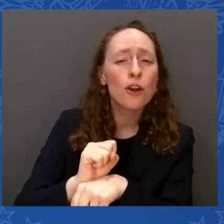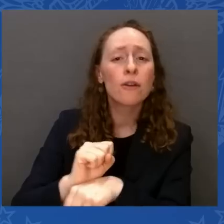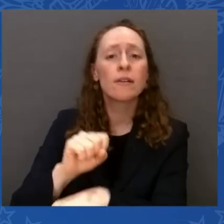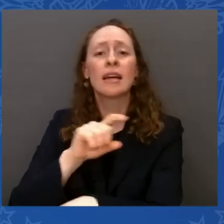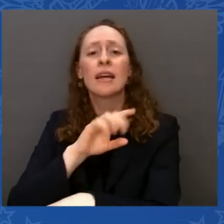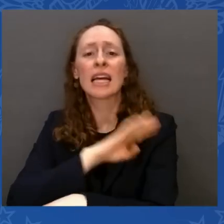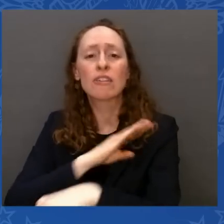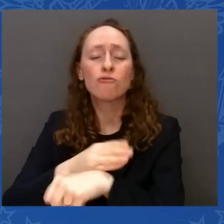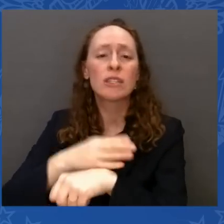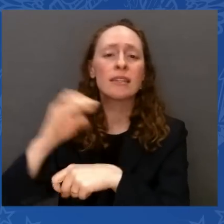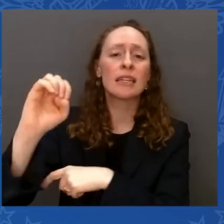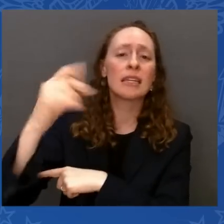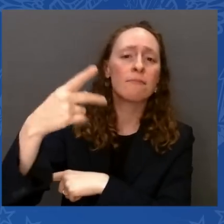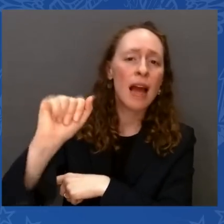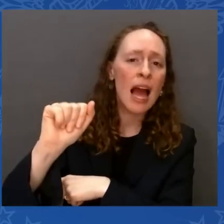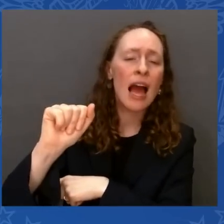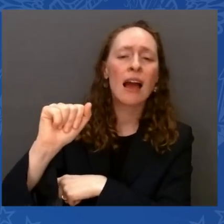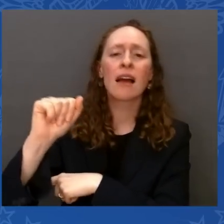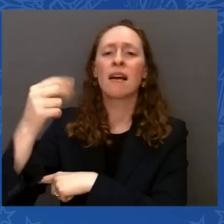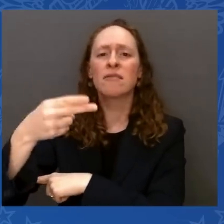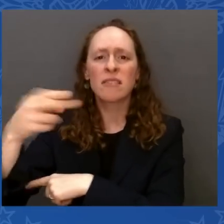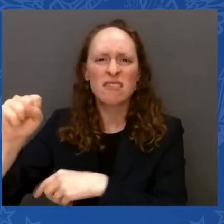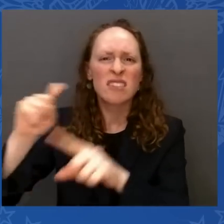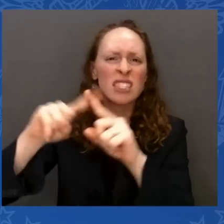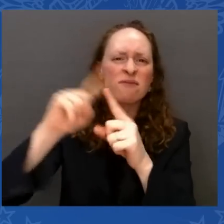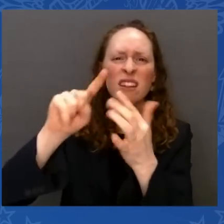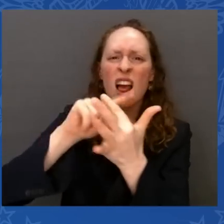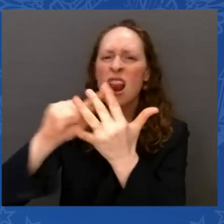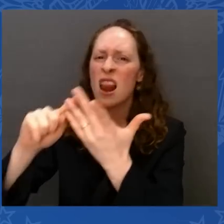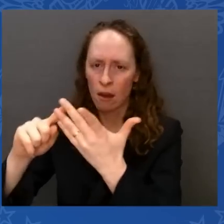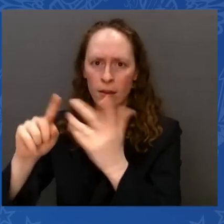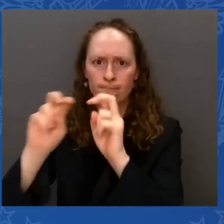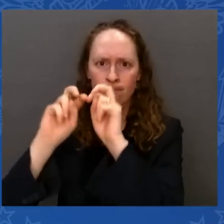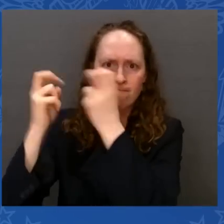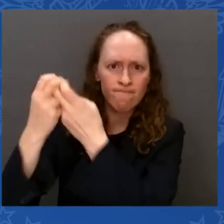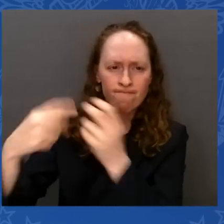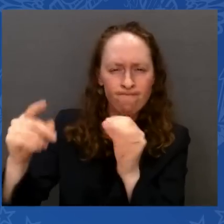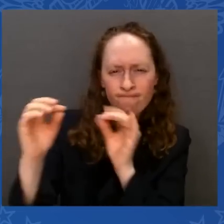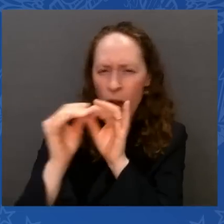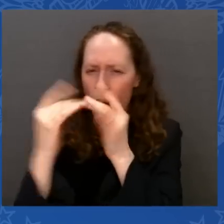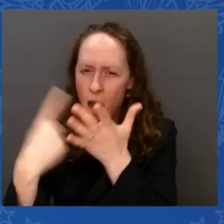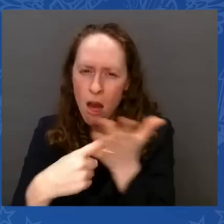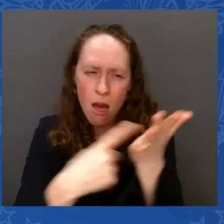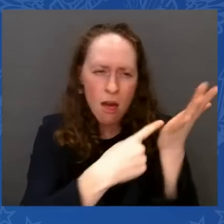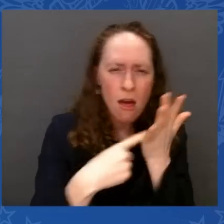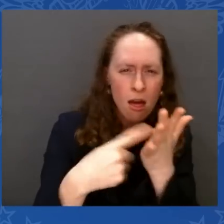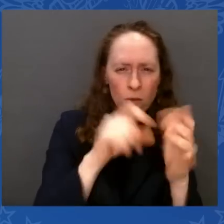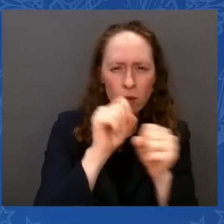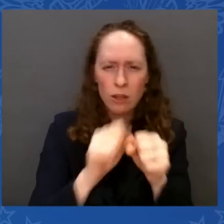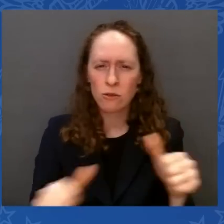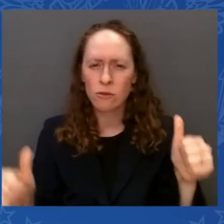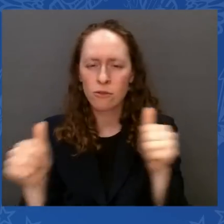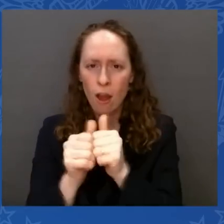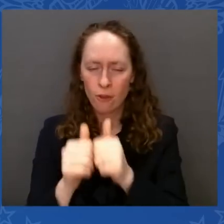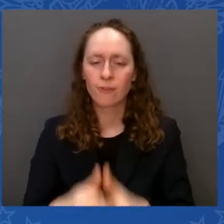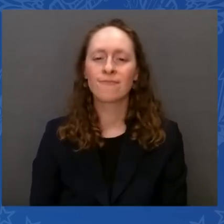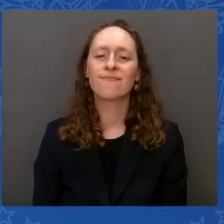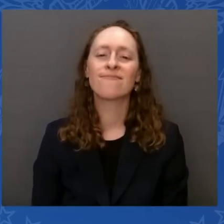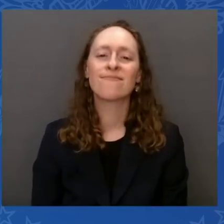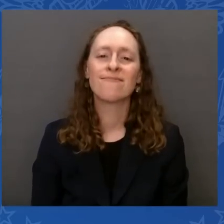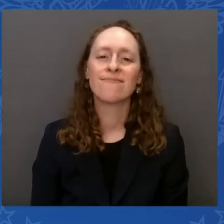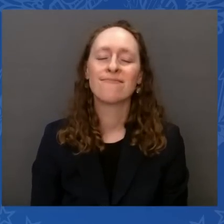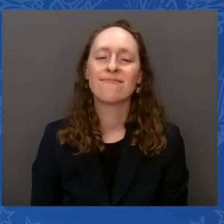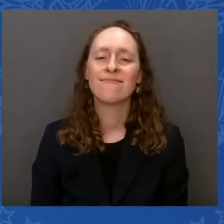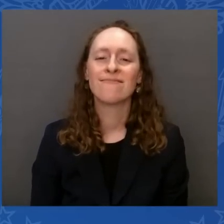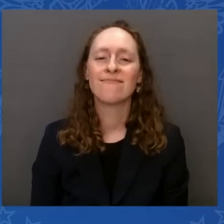They're the ones who are working together and meet regularly. And I wanted to meet with your guys. You put together a group of, if not mistaken,